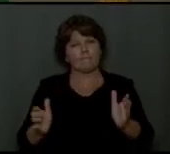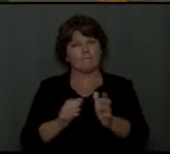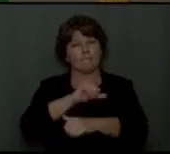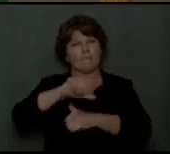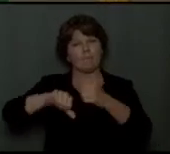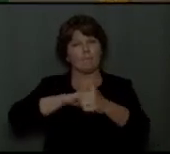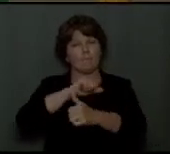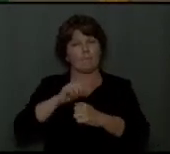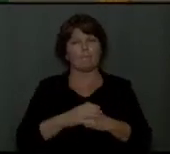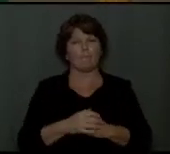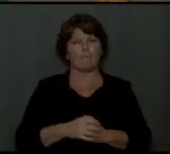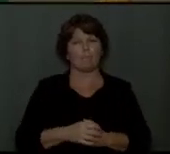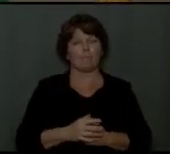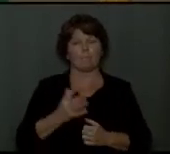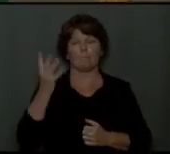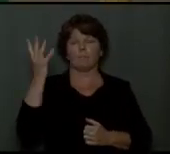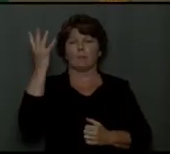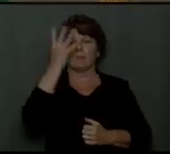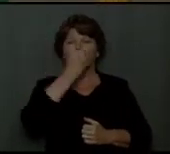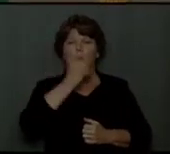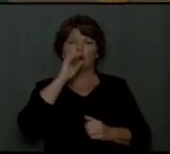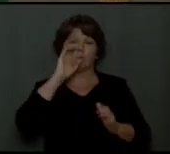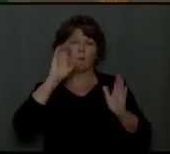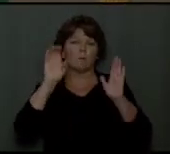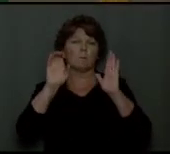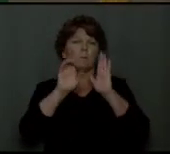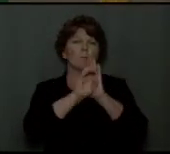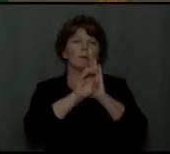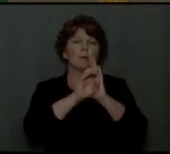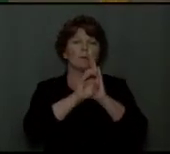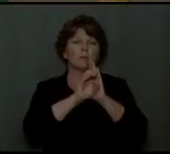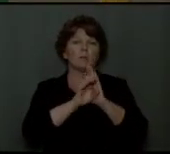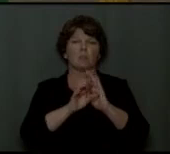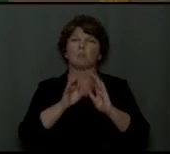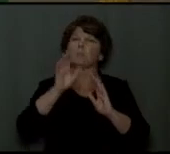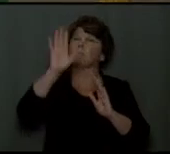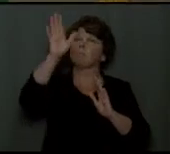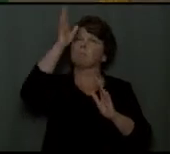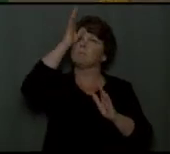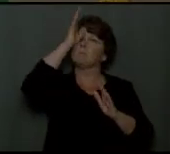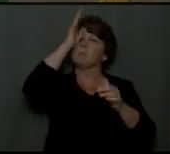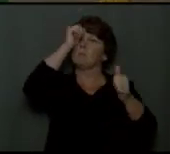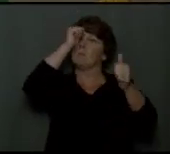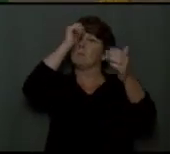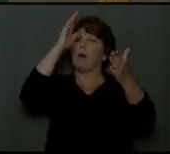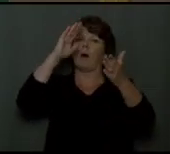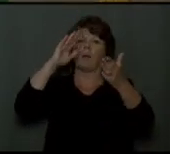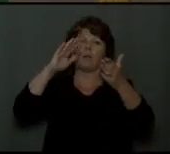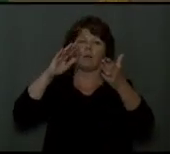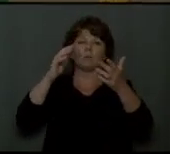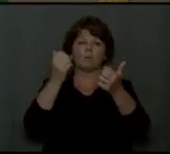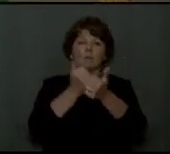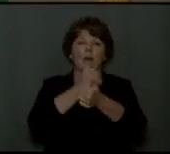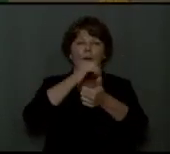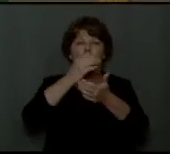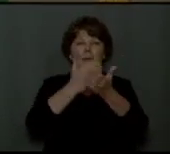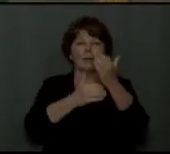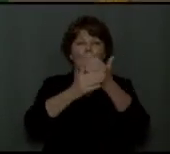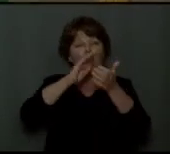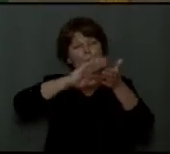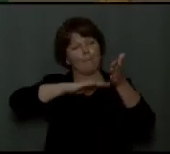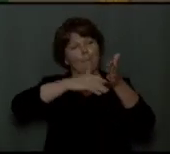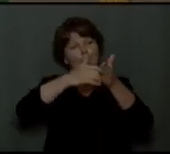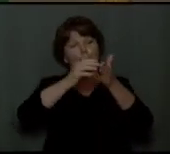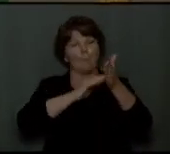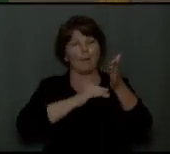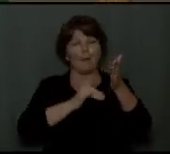What a beautiful picture painted with the brush of a Father's loving hand. It's just one of the many joys of being a